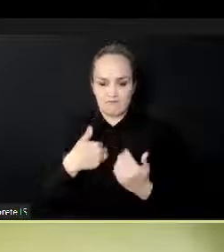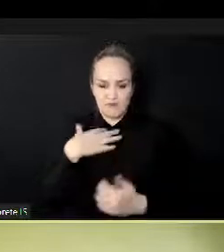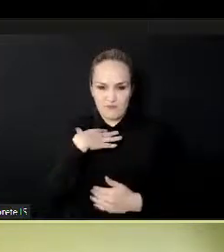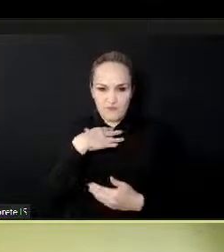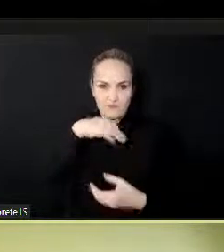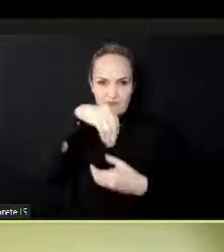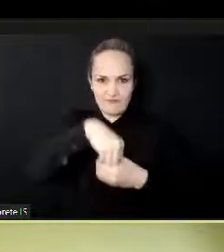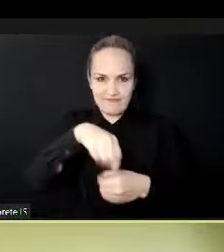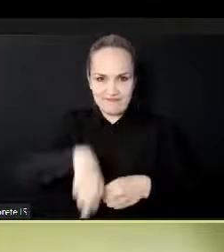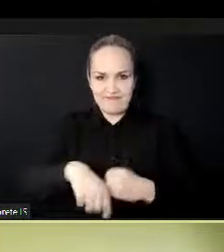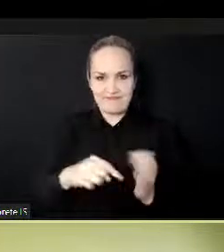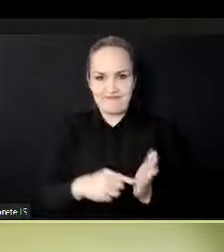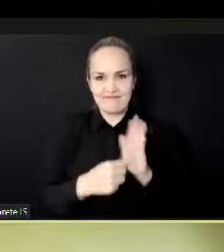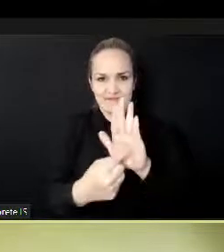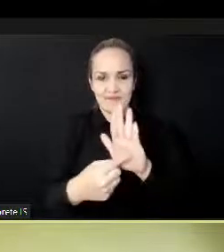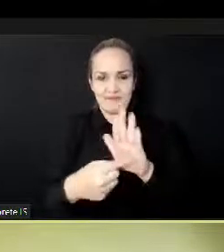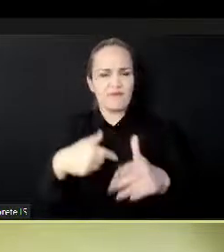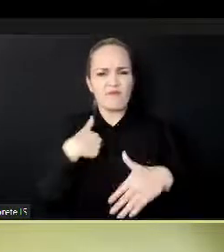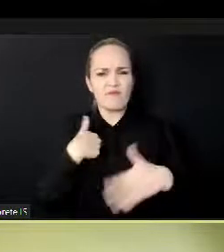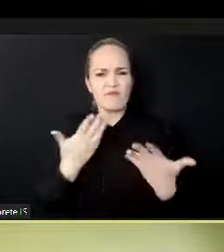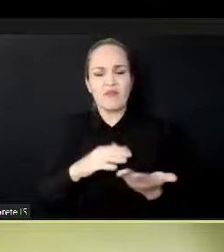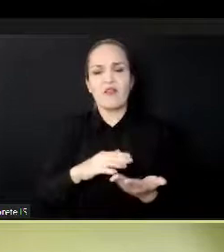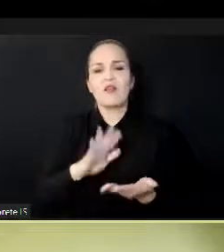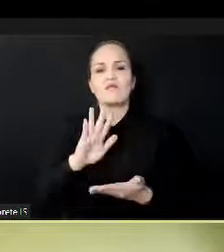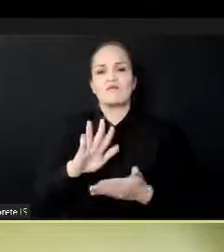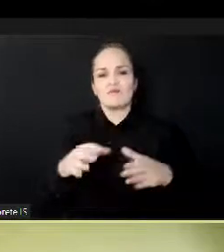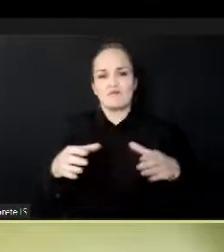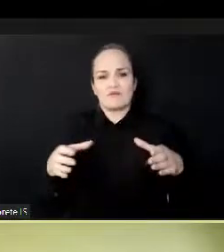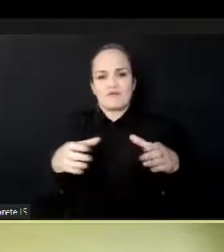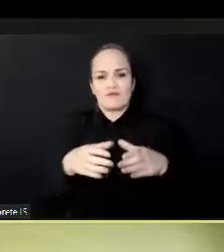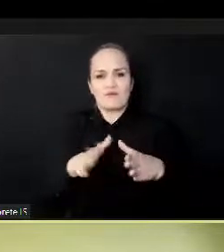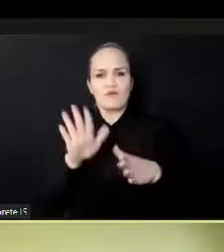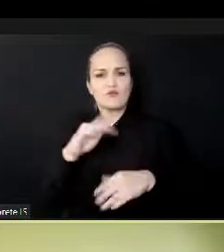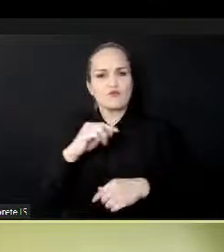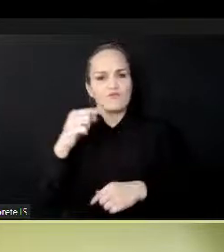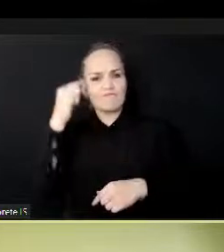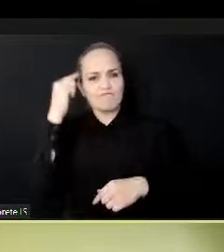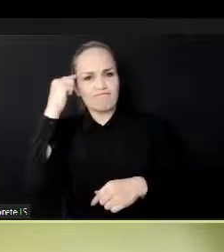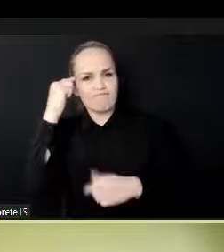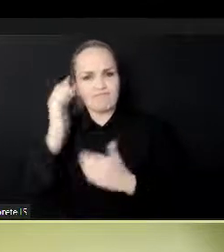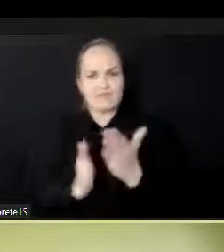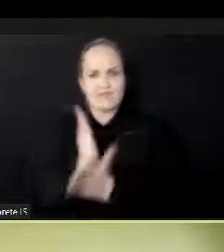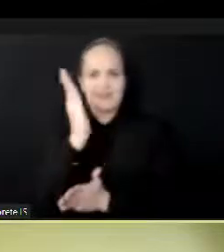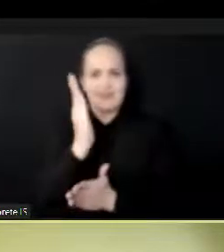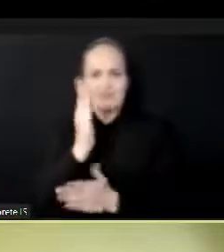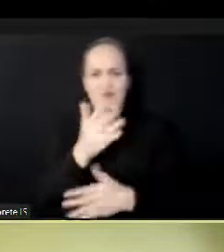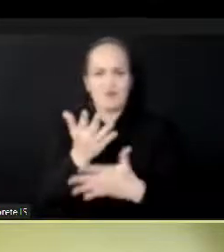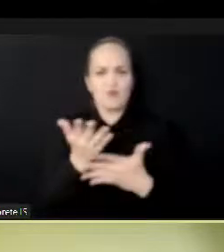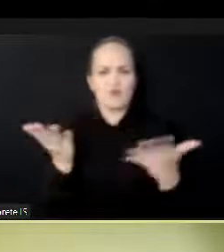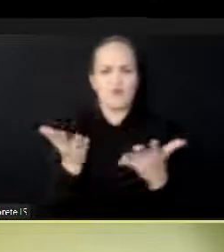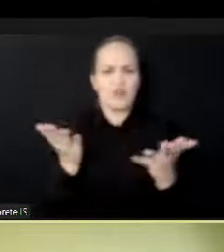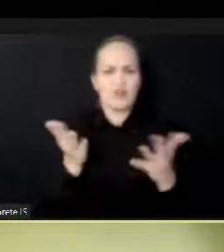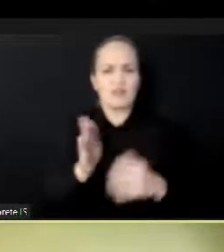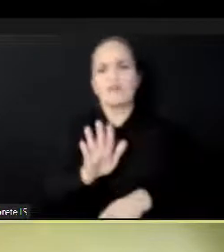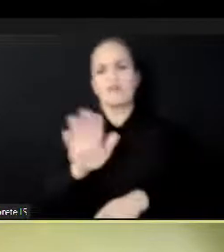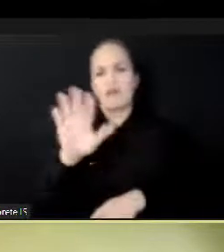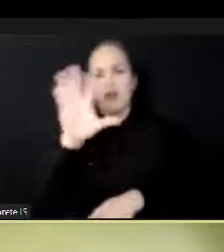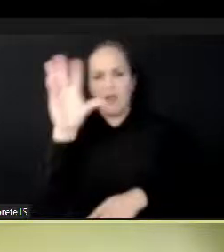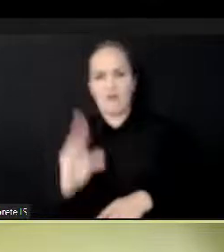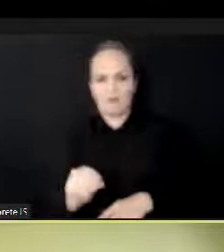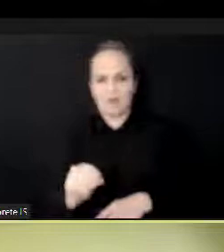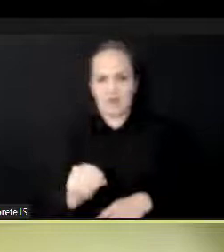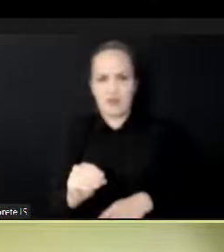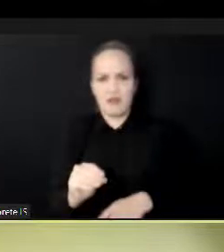ARIPO, which is a member state-driven organization, and also it has 20